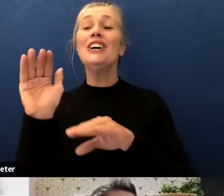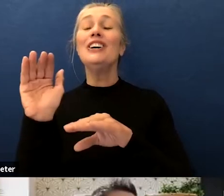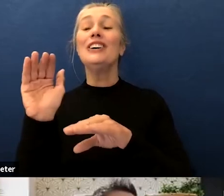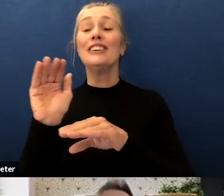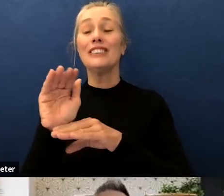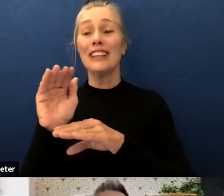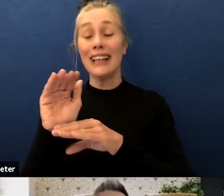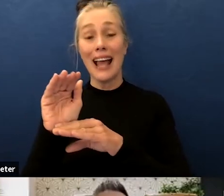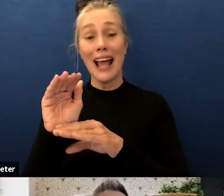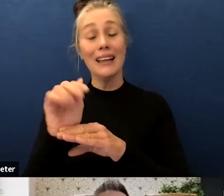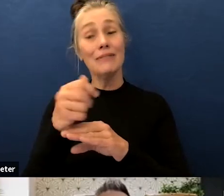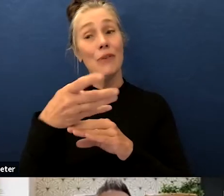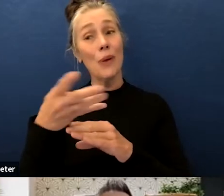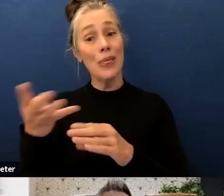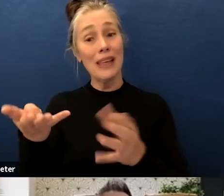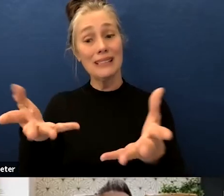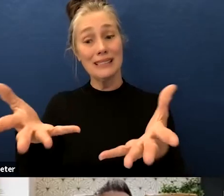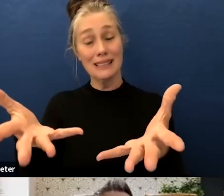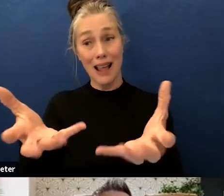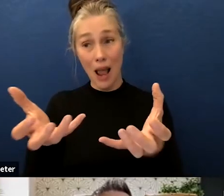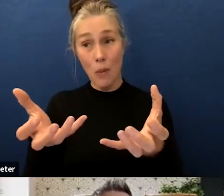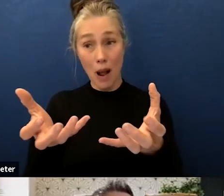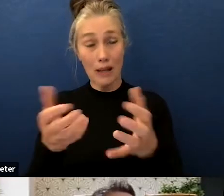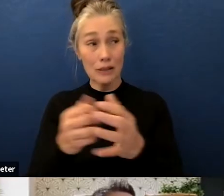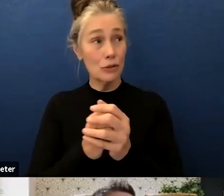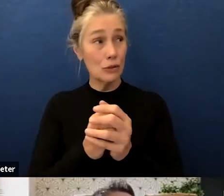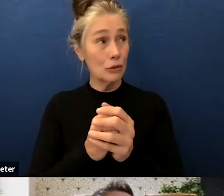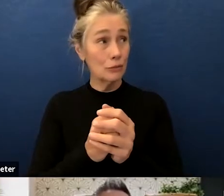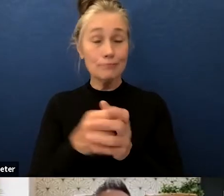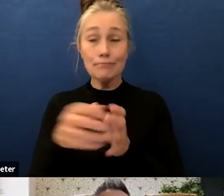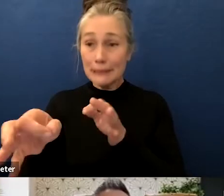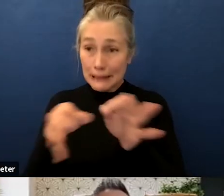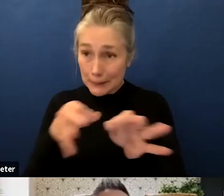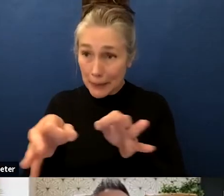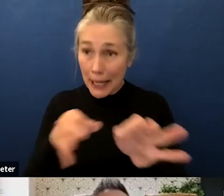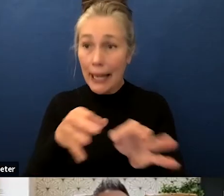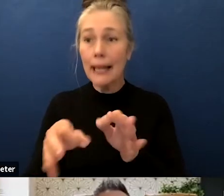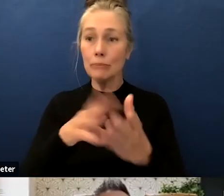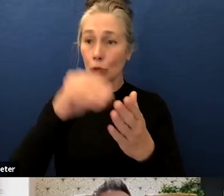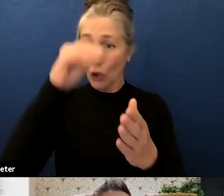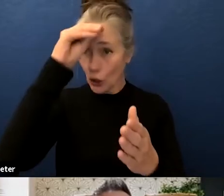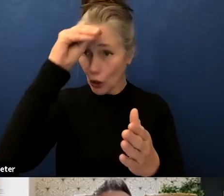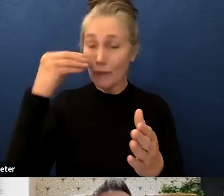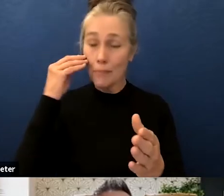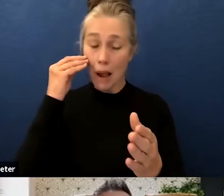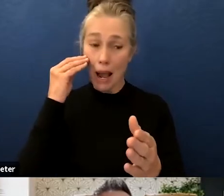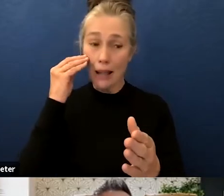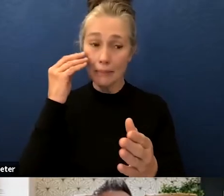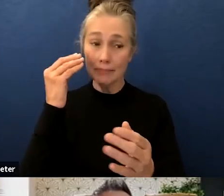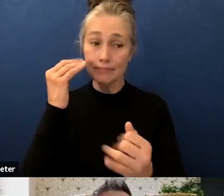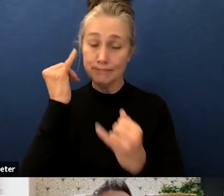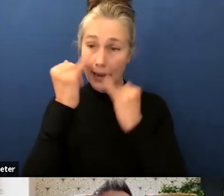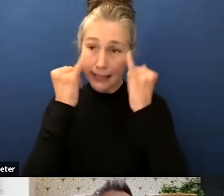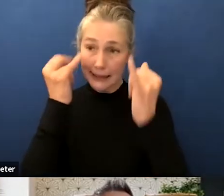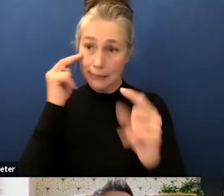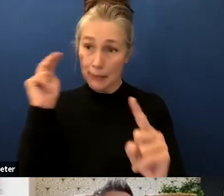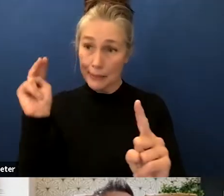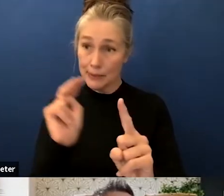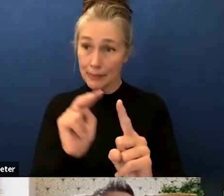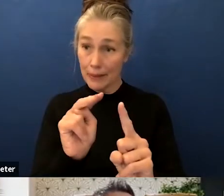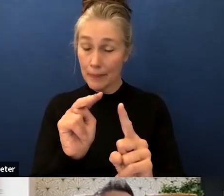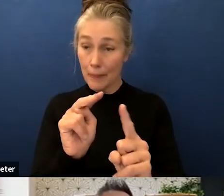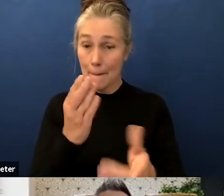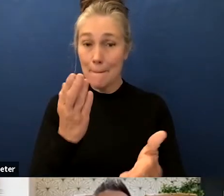things that i'm hoping to to get out of this from my perspective here first i would love it if we could maybe um